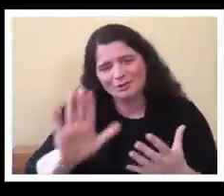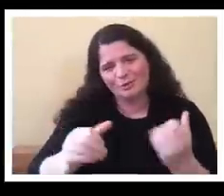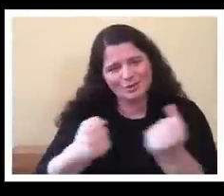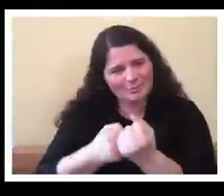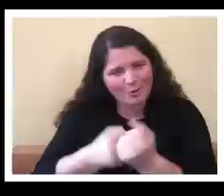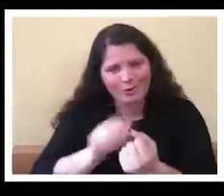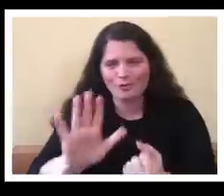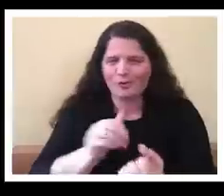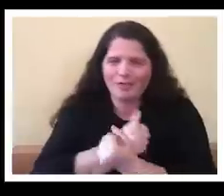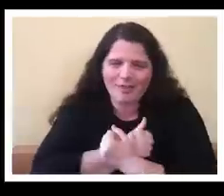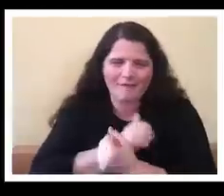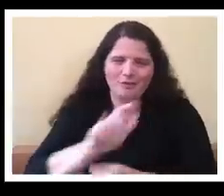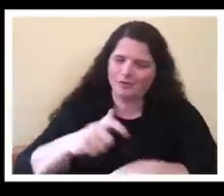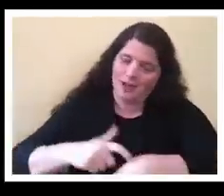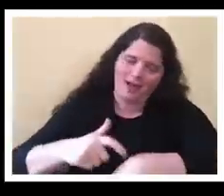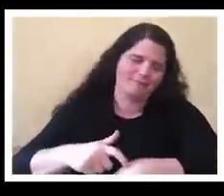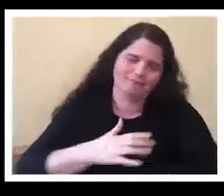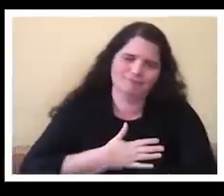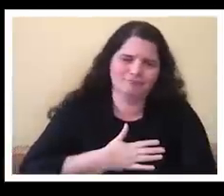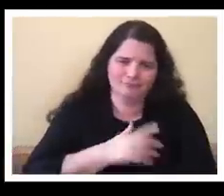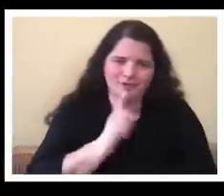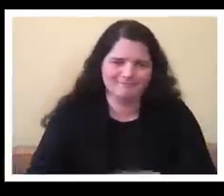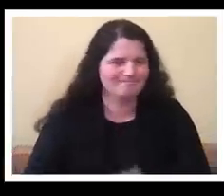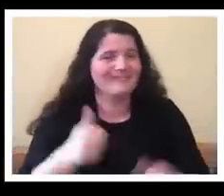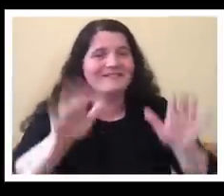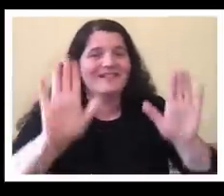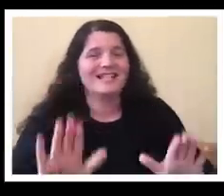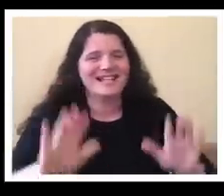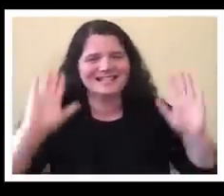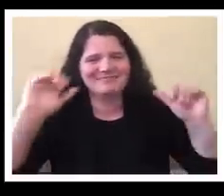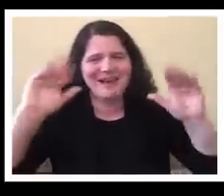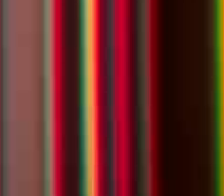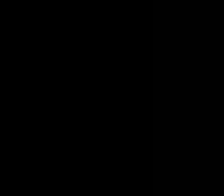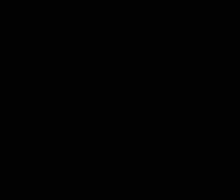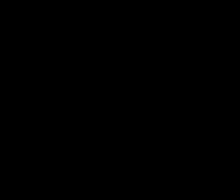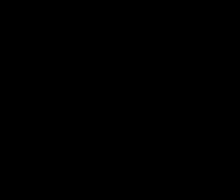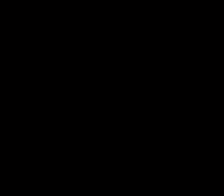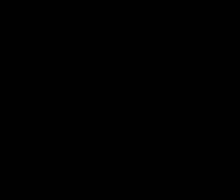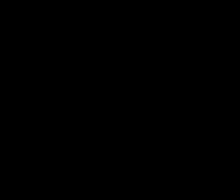your time. Fantastic. Bye-bye. Bye-bye. Bye.